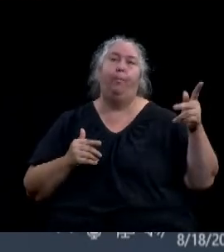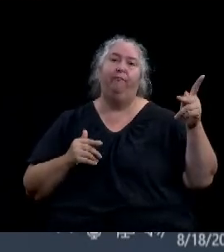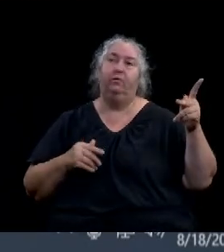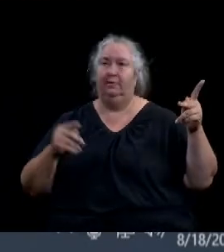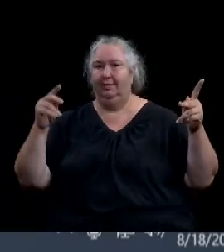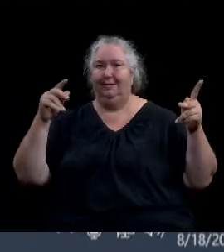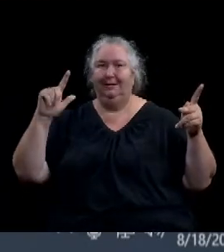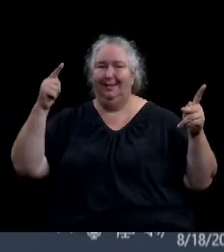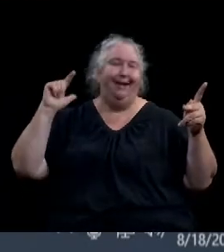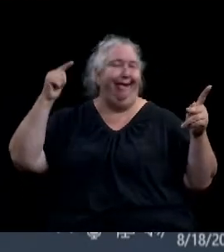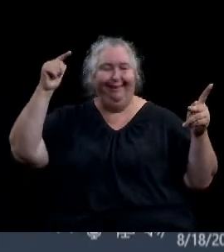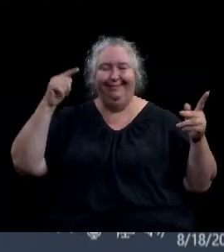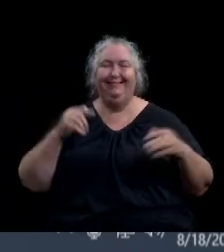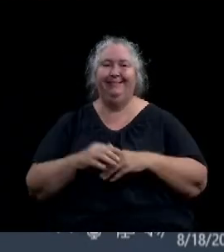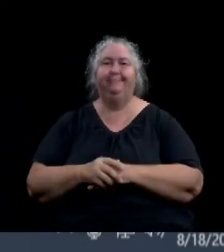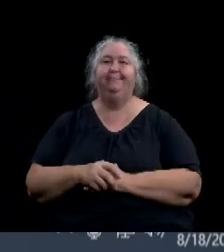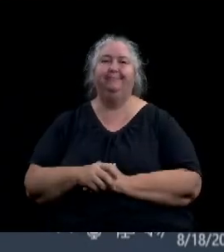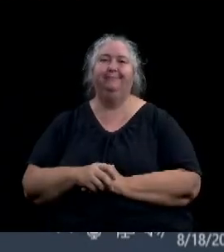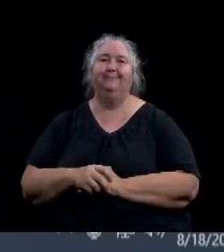We have a motion in three seconds.